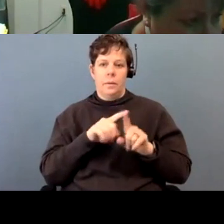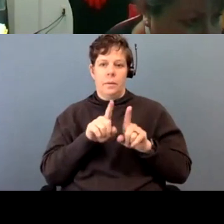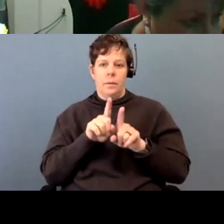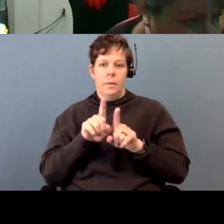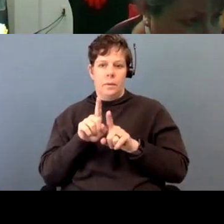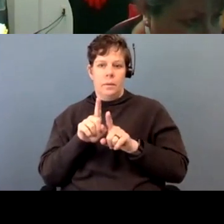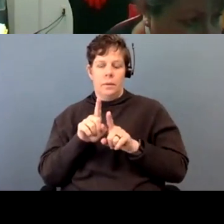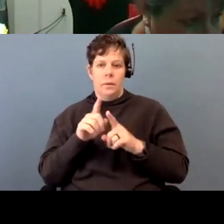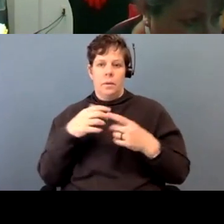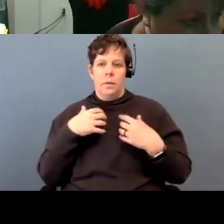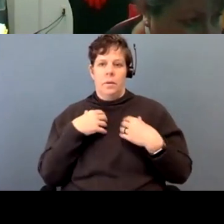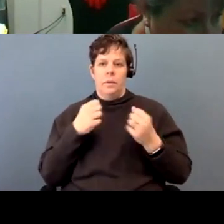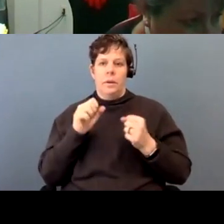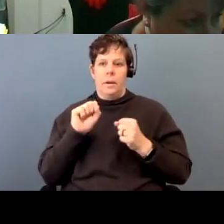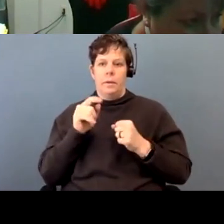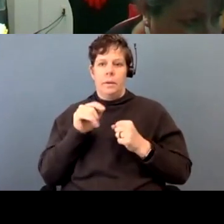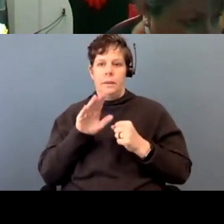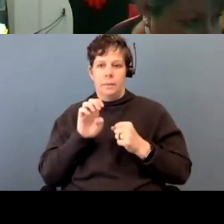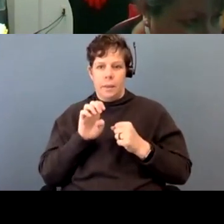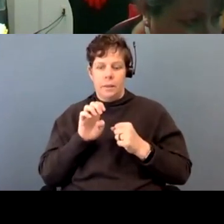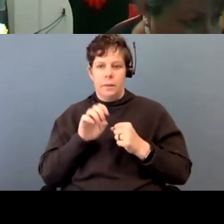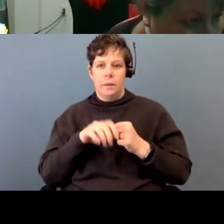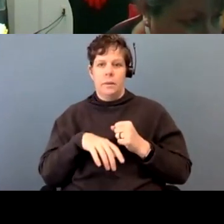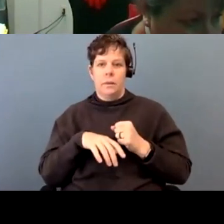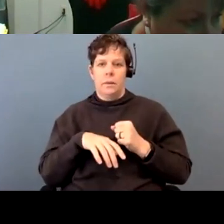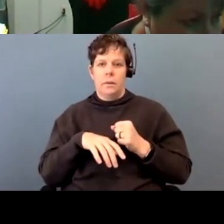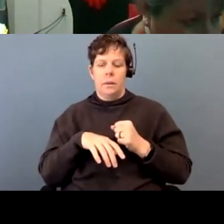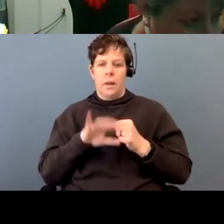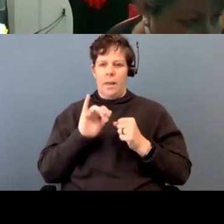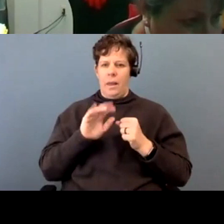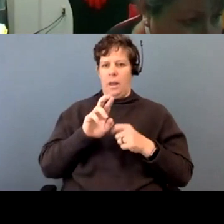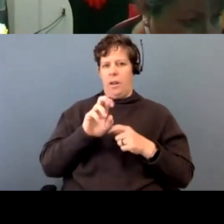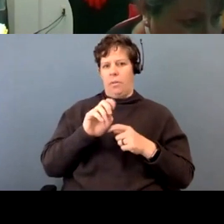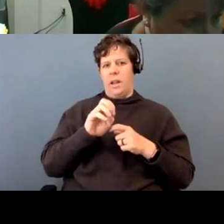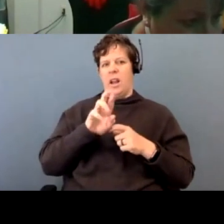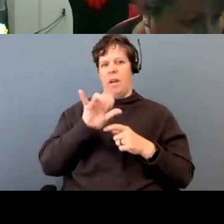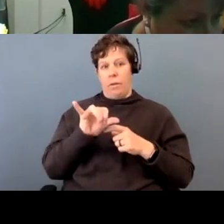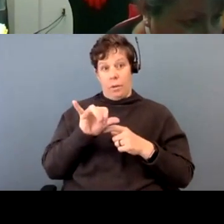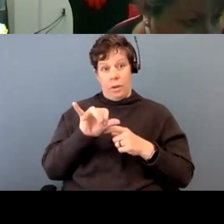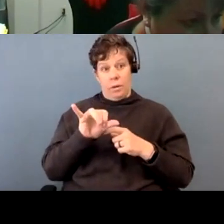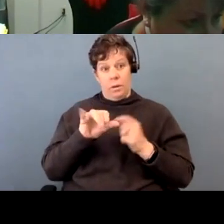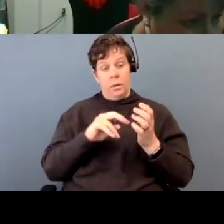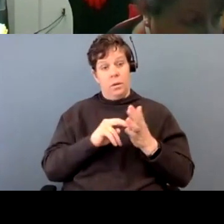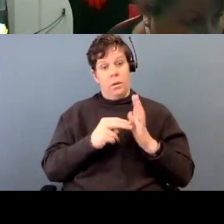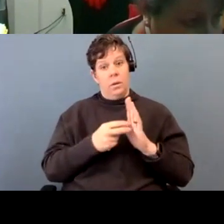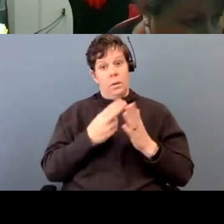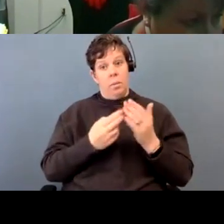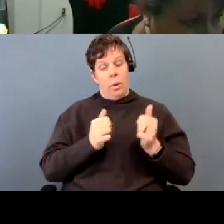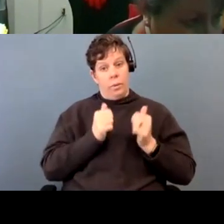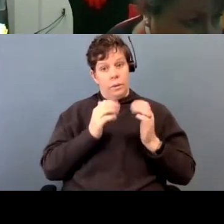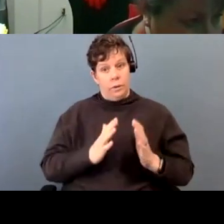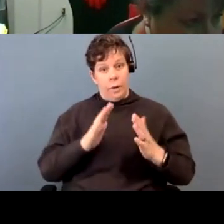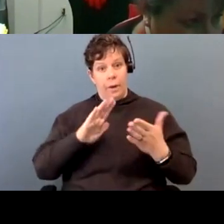recovery space. So, what, what does that recovery space look like for folks? Does it work for both survivors and community